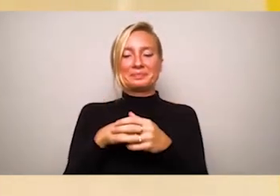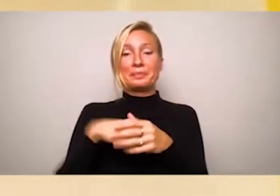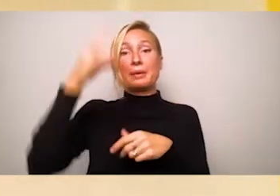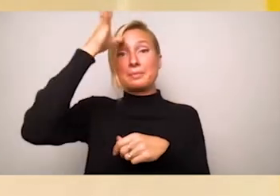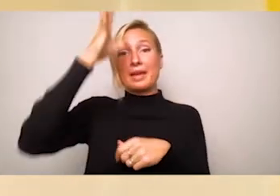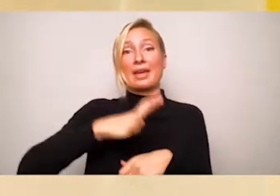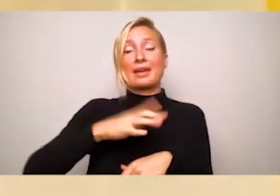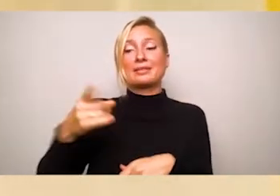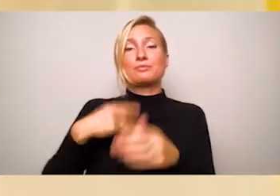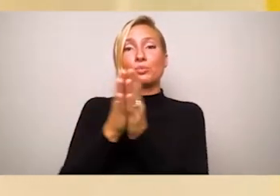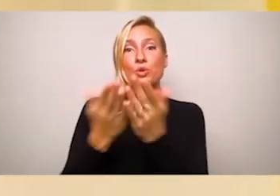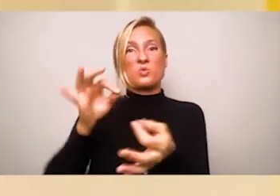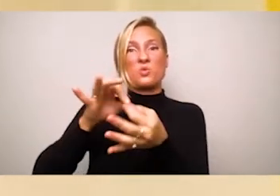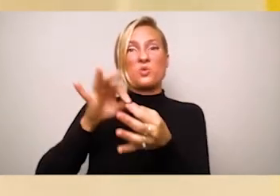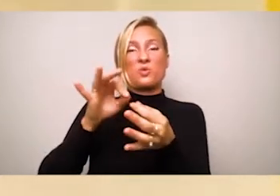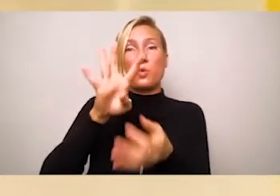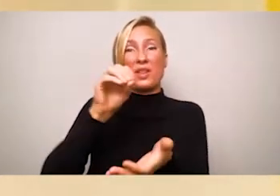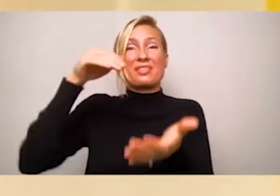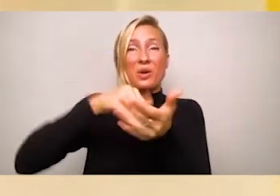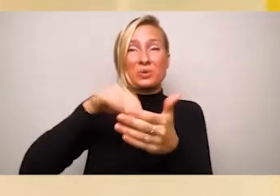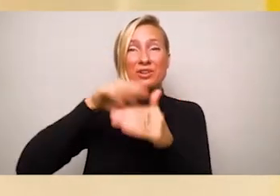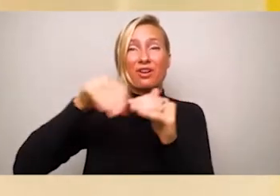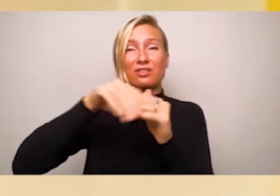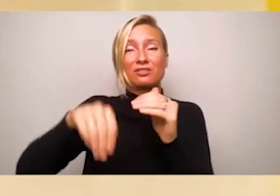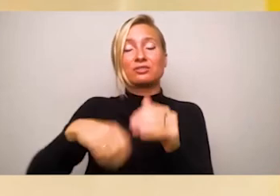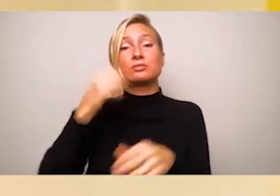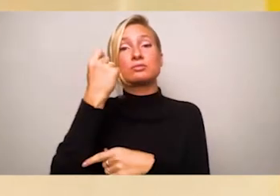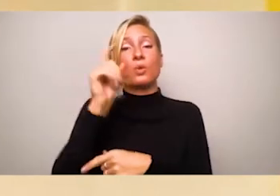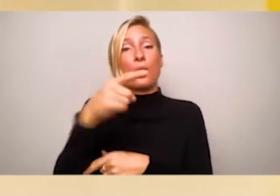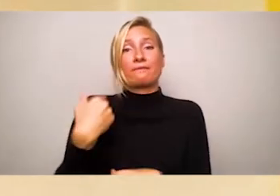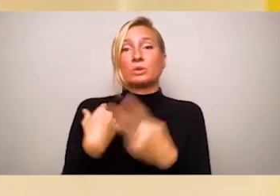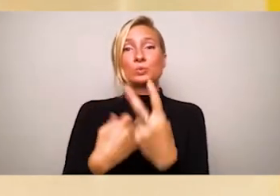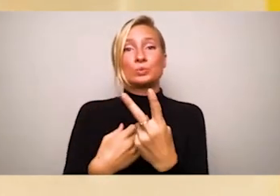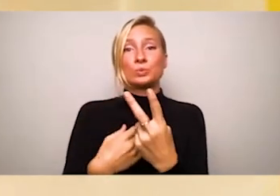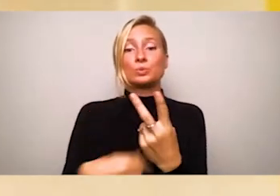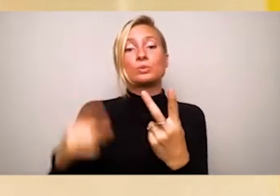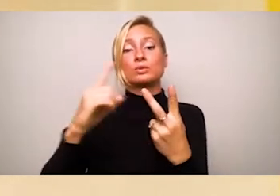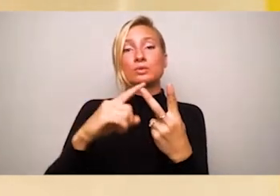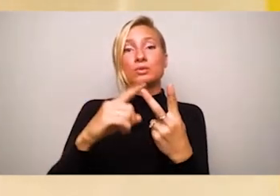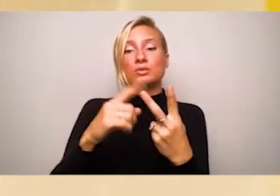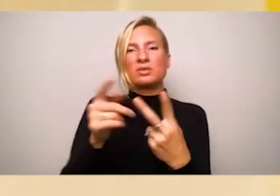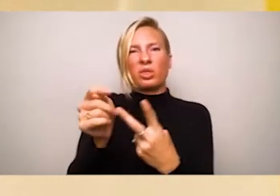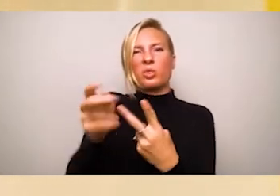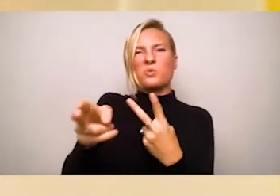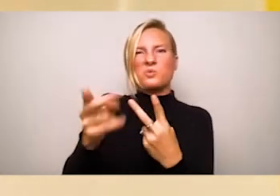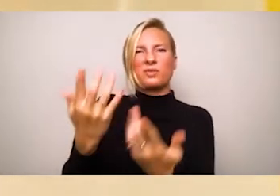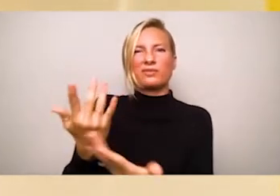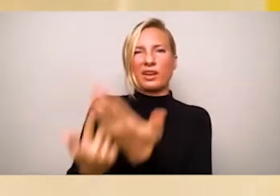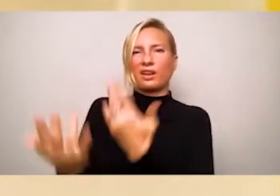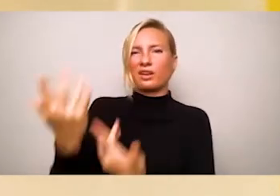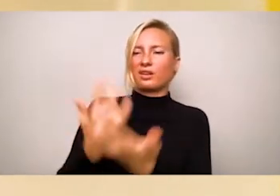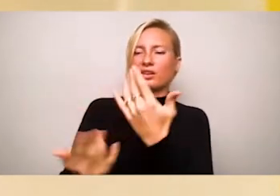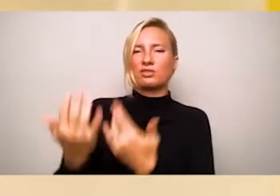Only two copies existed. He took the book and threw it into his fireplace. Why?